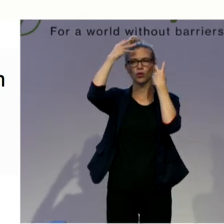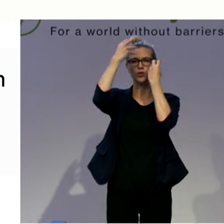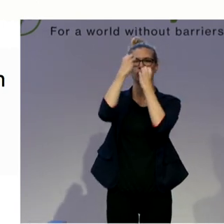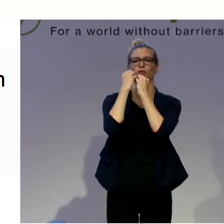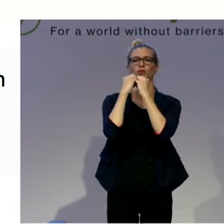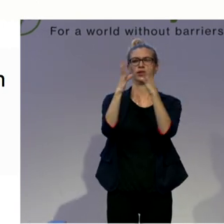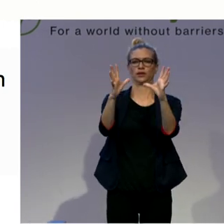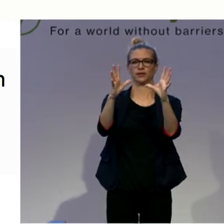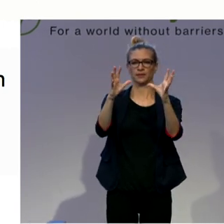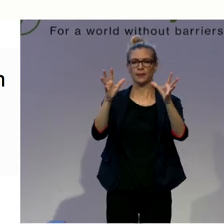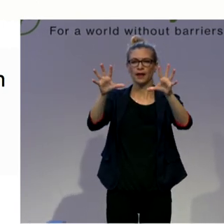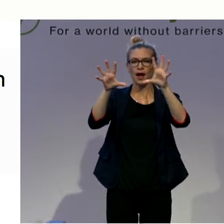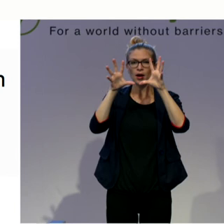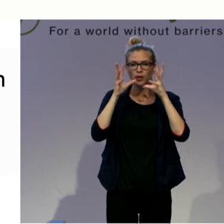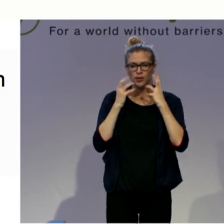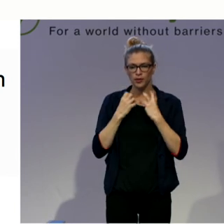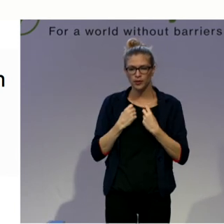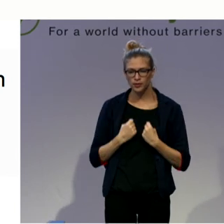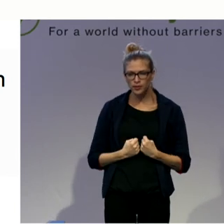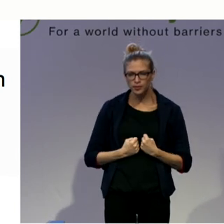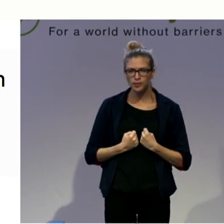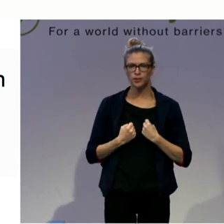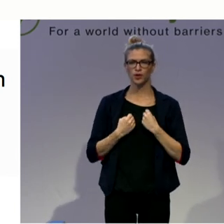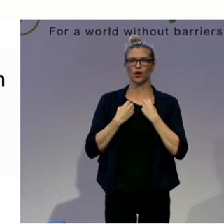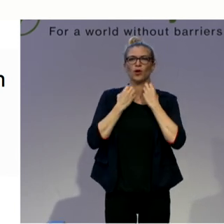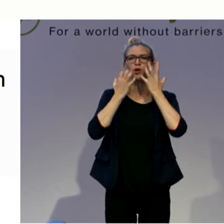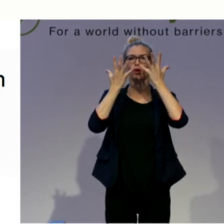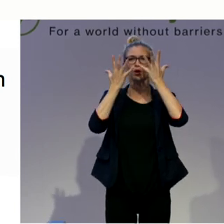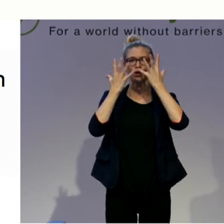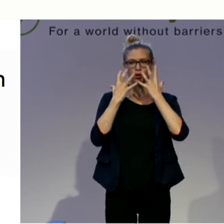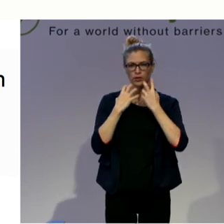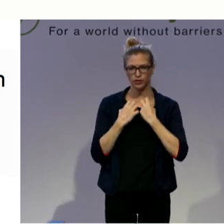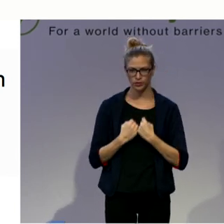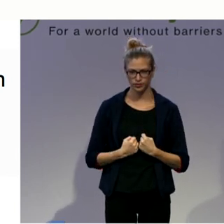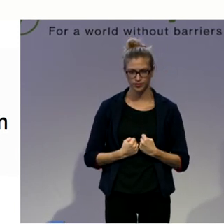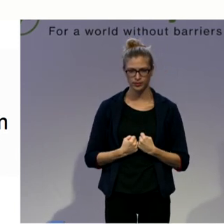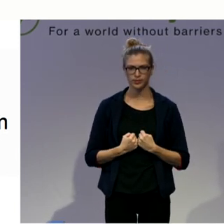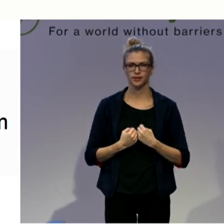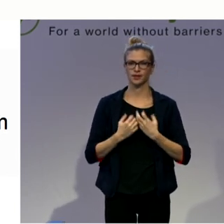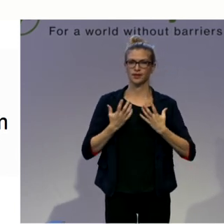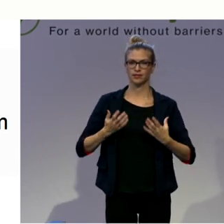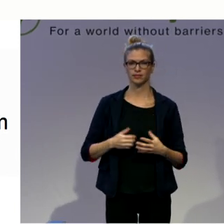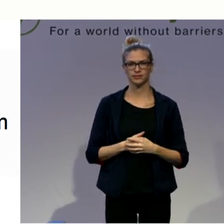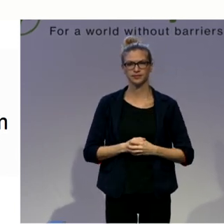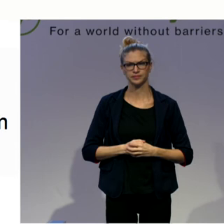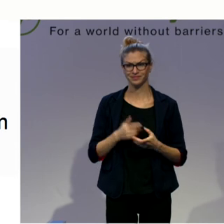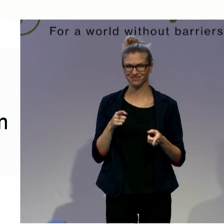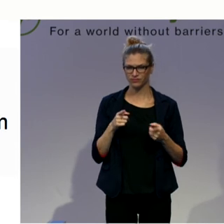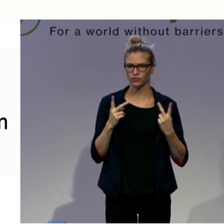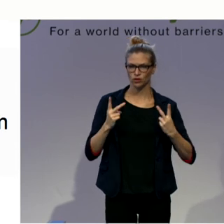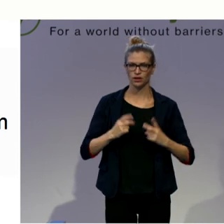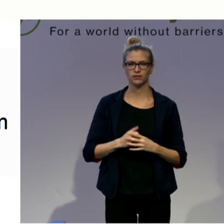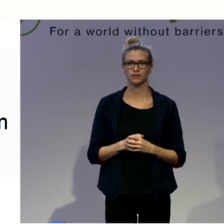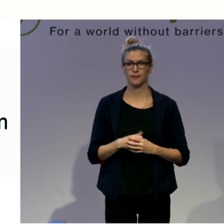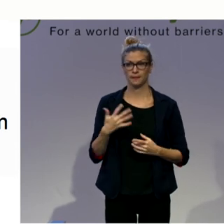down. As diaphragm goes up, head goes up. So what's important about this? As you exhale,